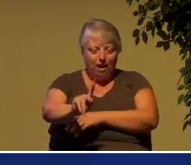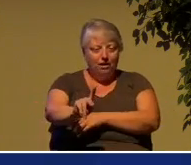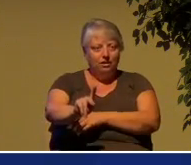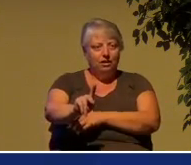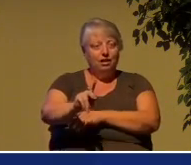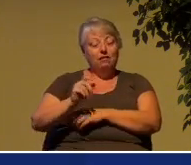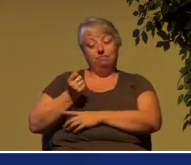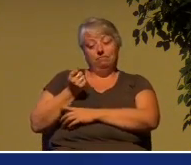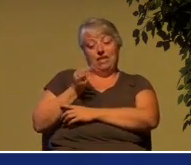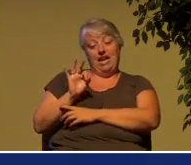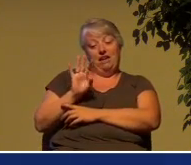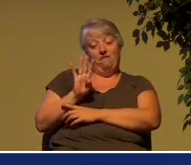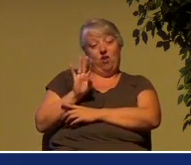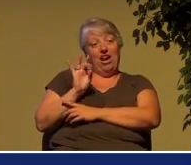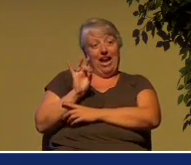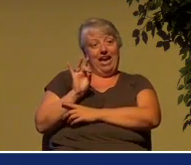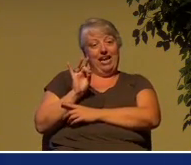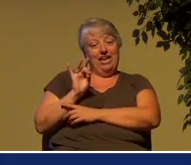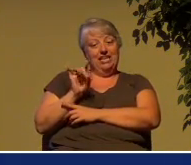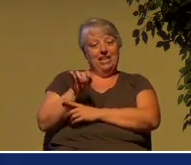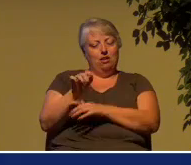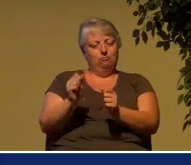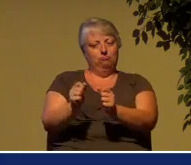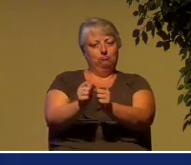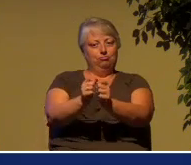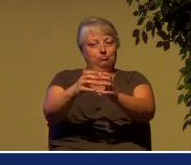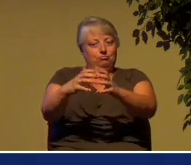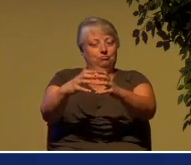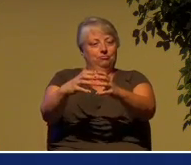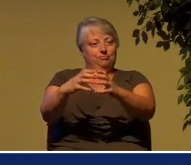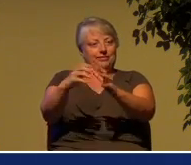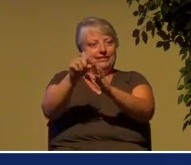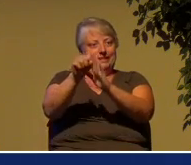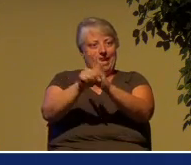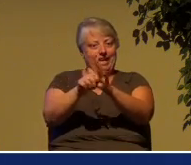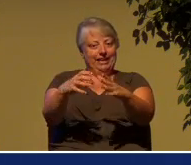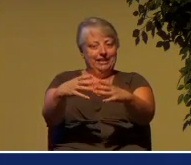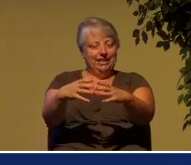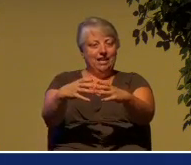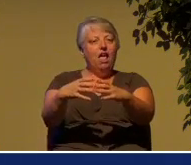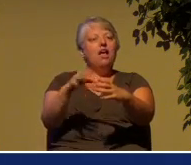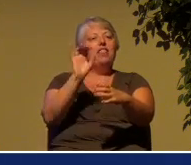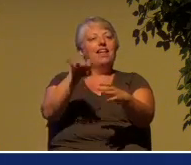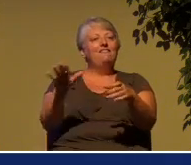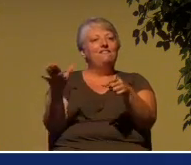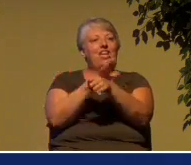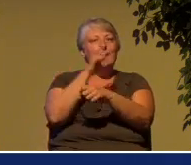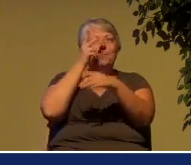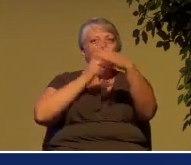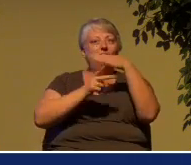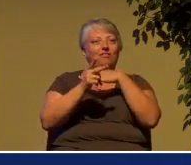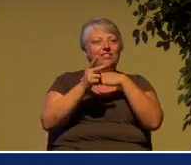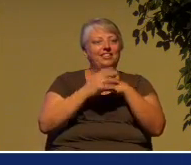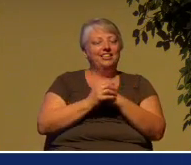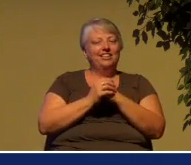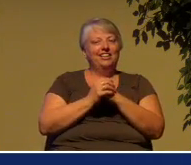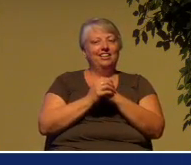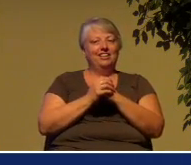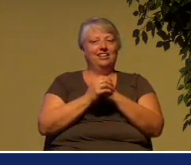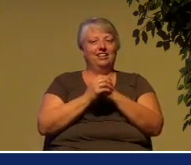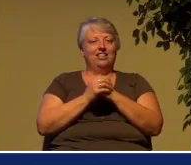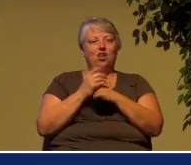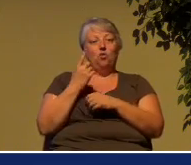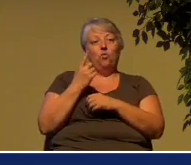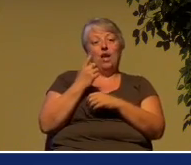as a fulfillment of prophecy. And one of the prophecies that is often cited in support of that